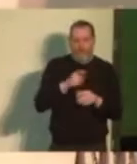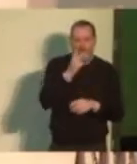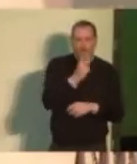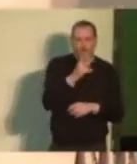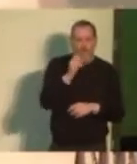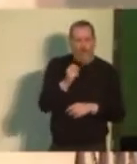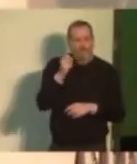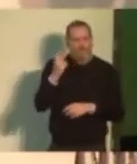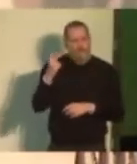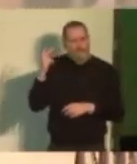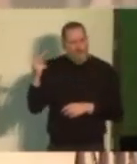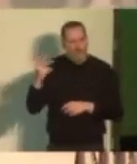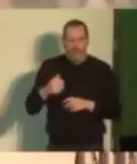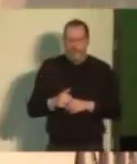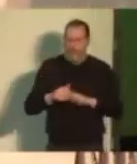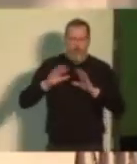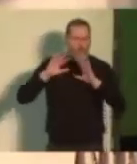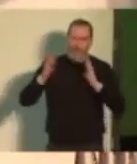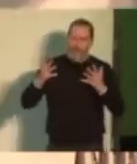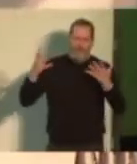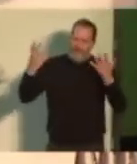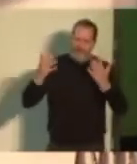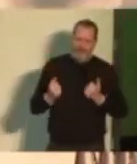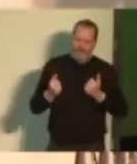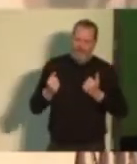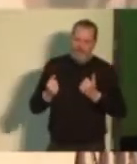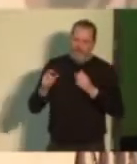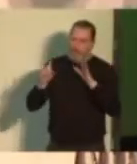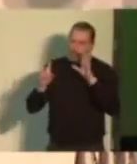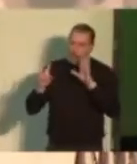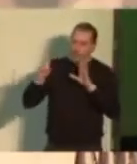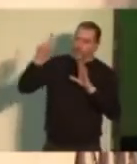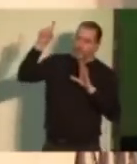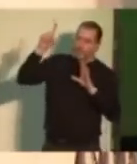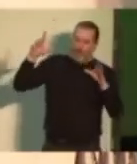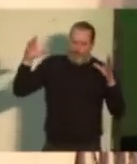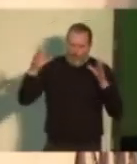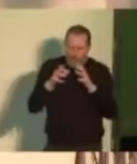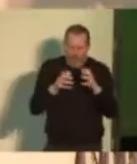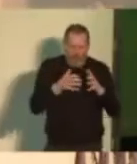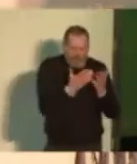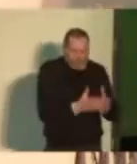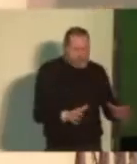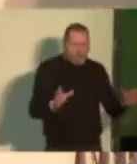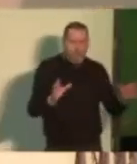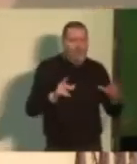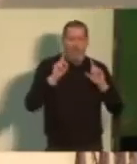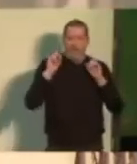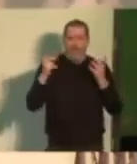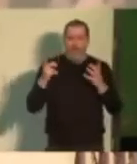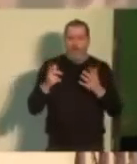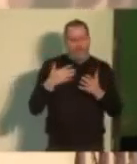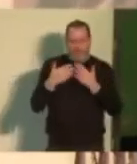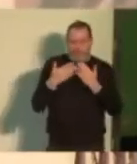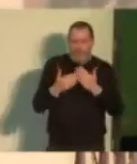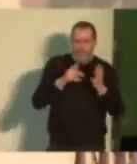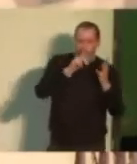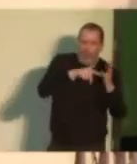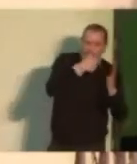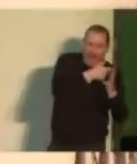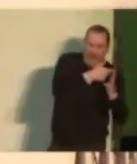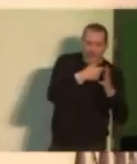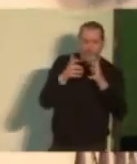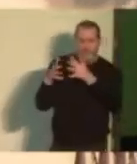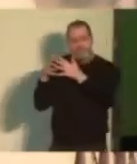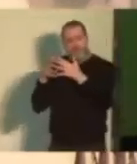we cannot allow that to happen, whether it's the UK or the United States. Working people